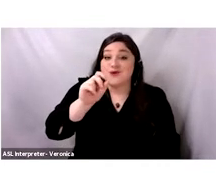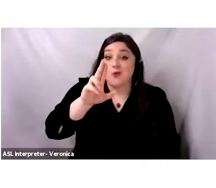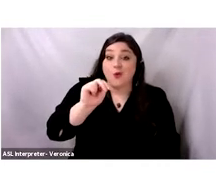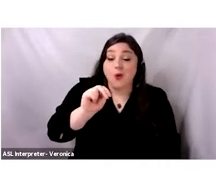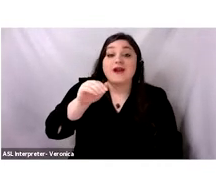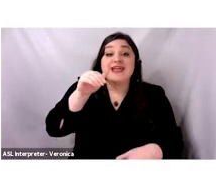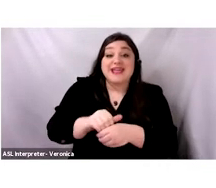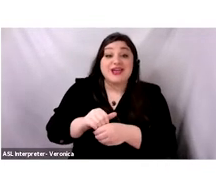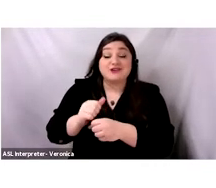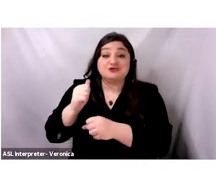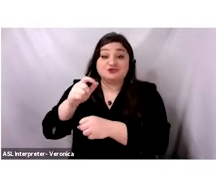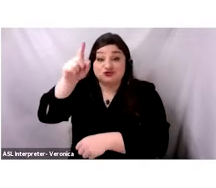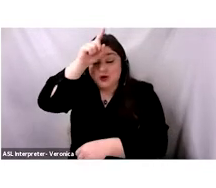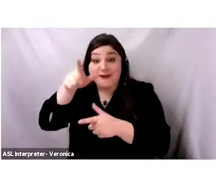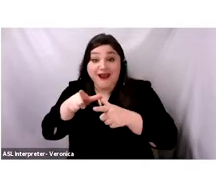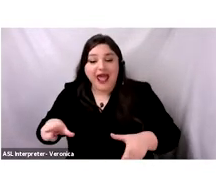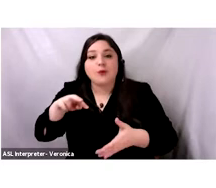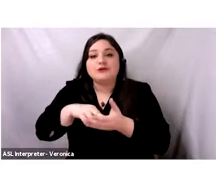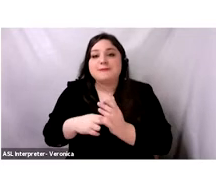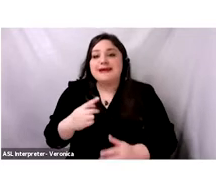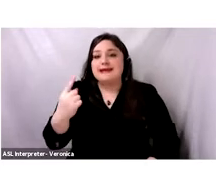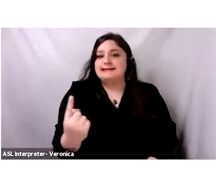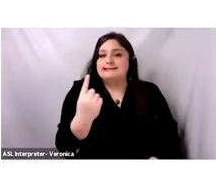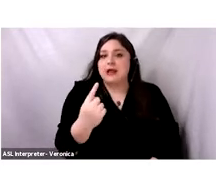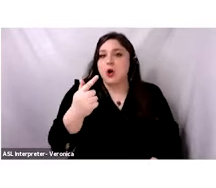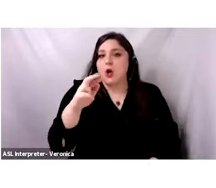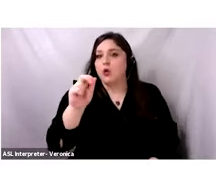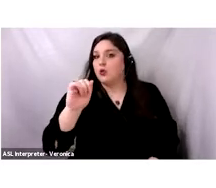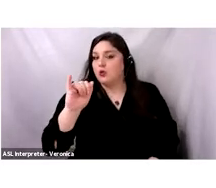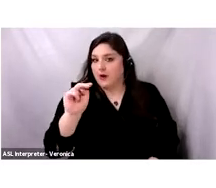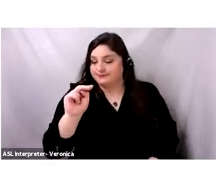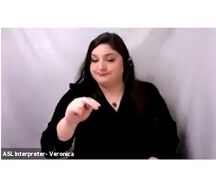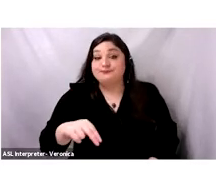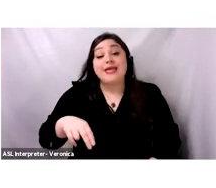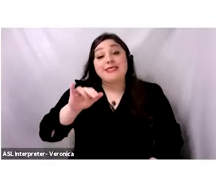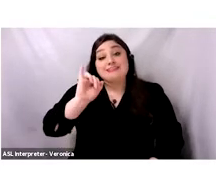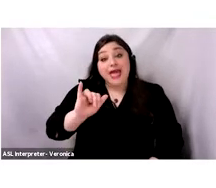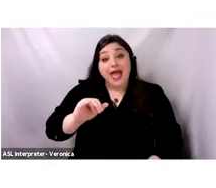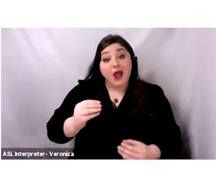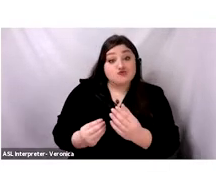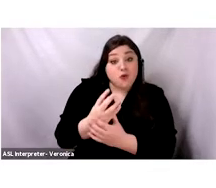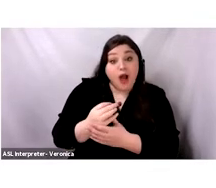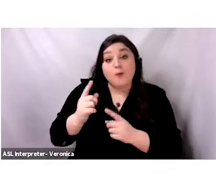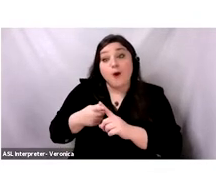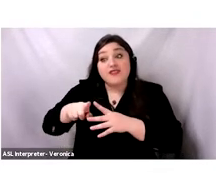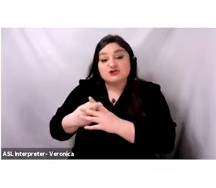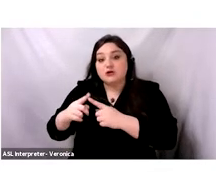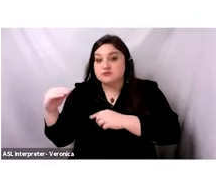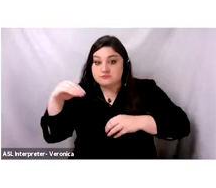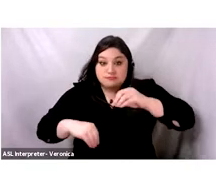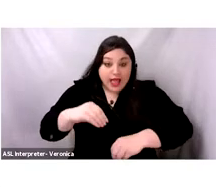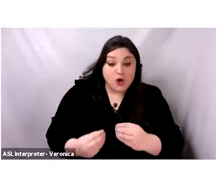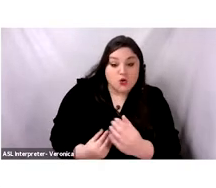single grain. The domestication of the crop dates back between 10,600 years ago and 9